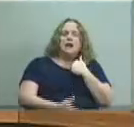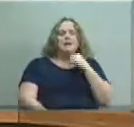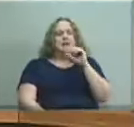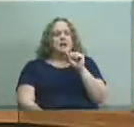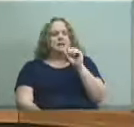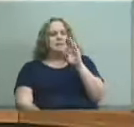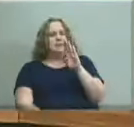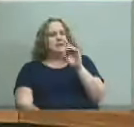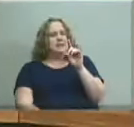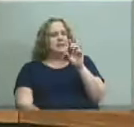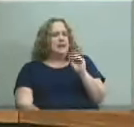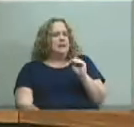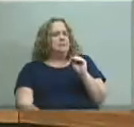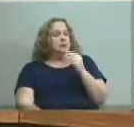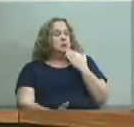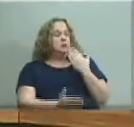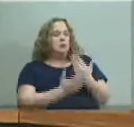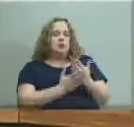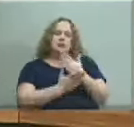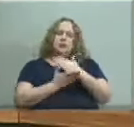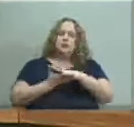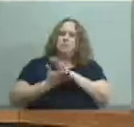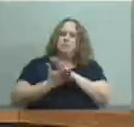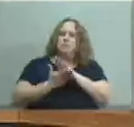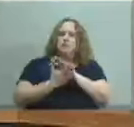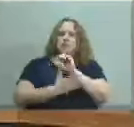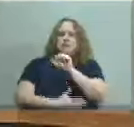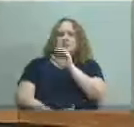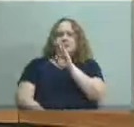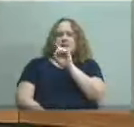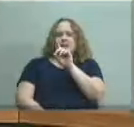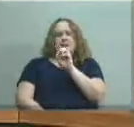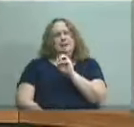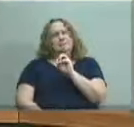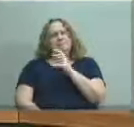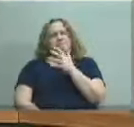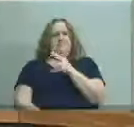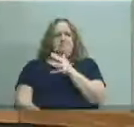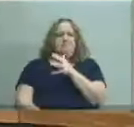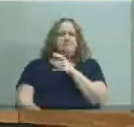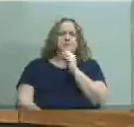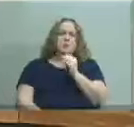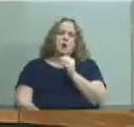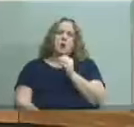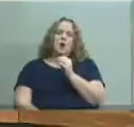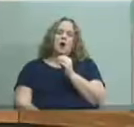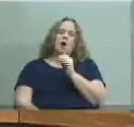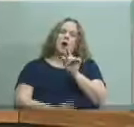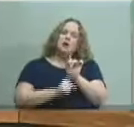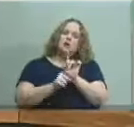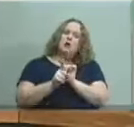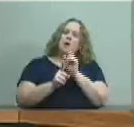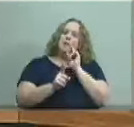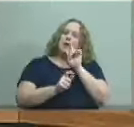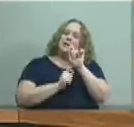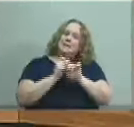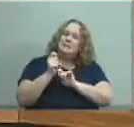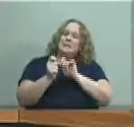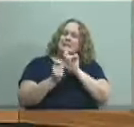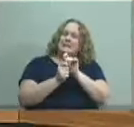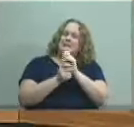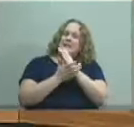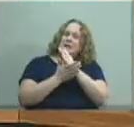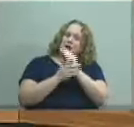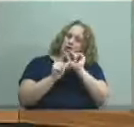just fine um you know my focus on this particular piece of legislation has always been for a specific set of schools